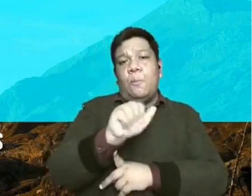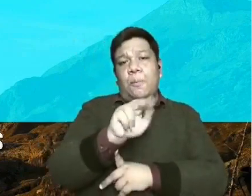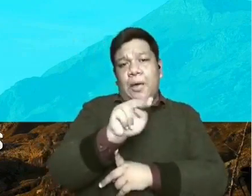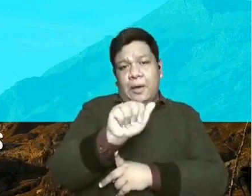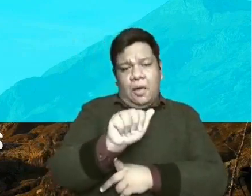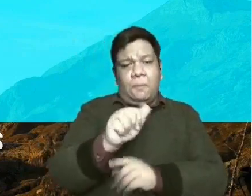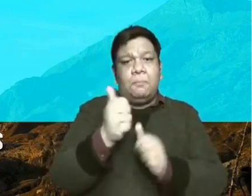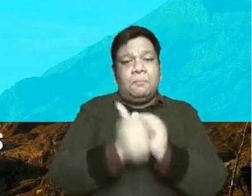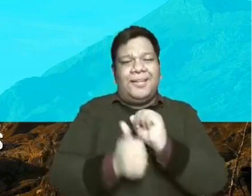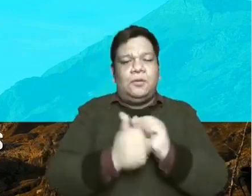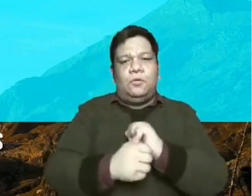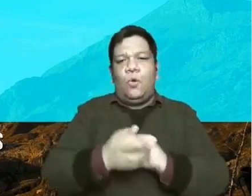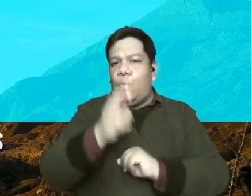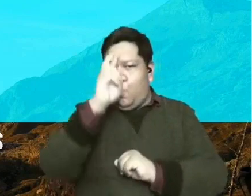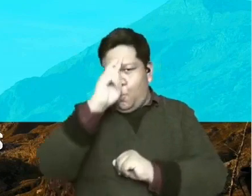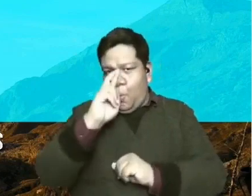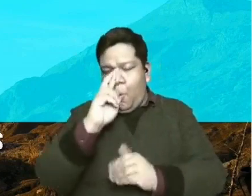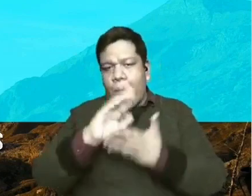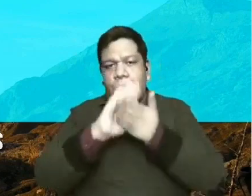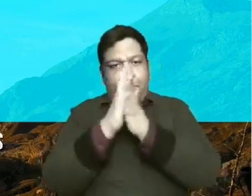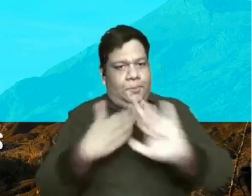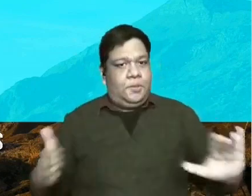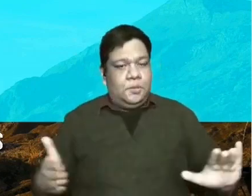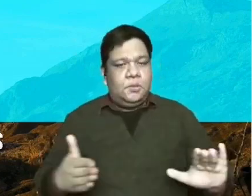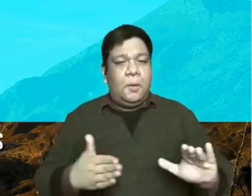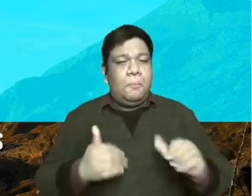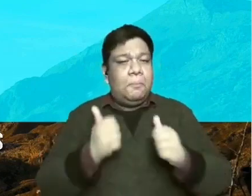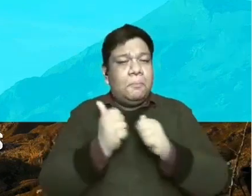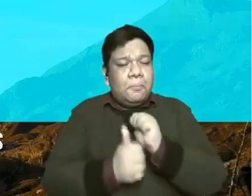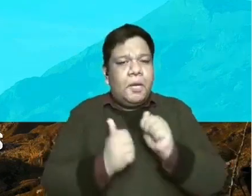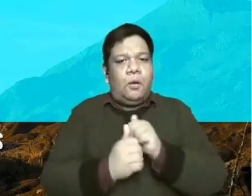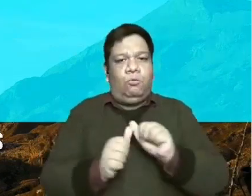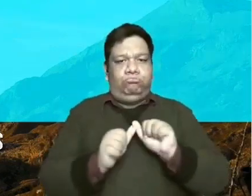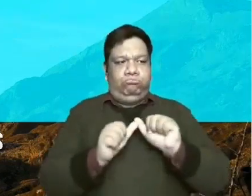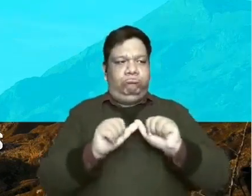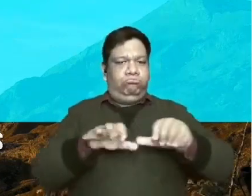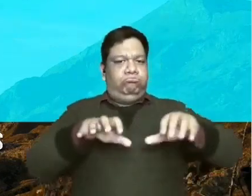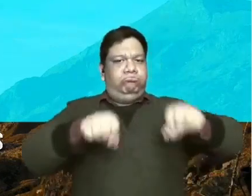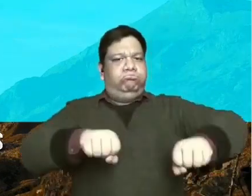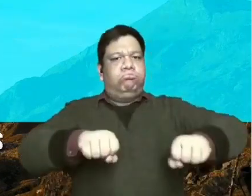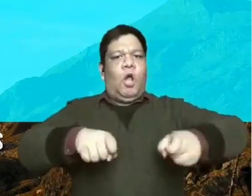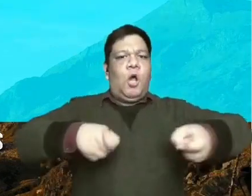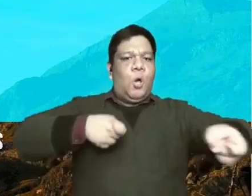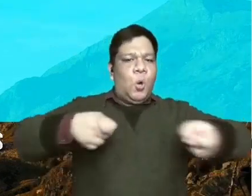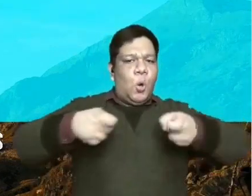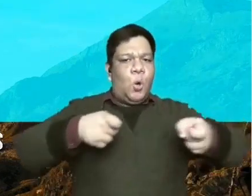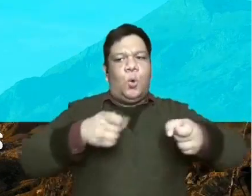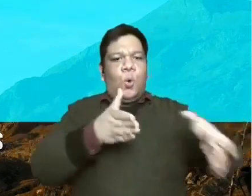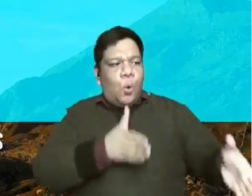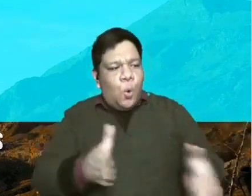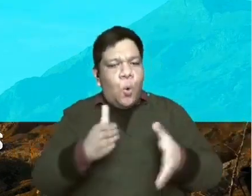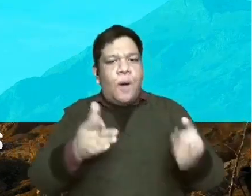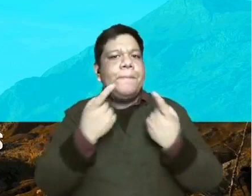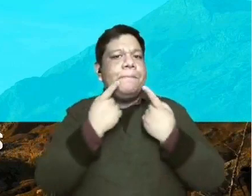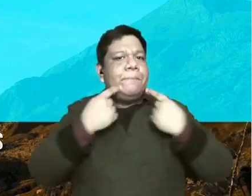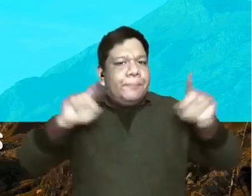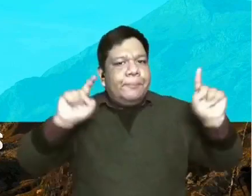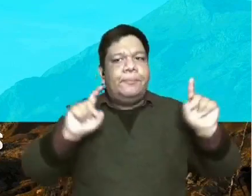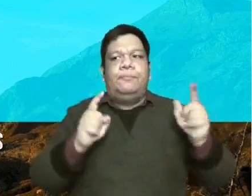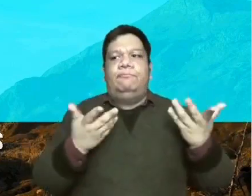Peace. To them, this means sustained imperialism, order, prosperity,